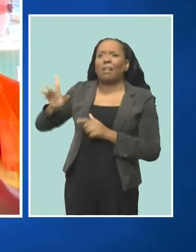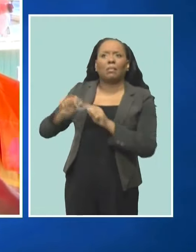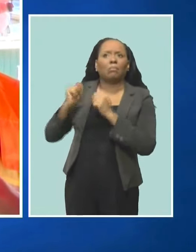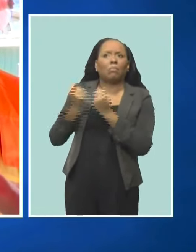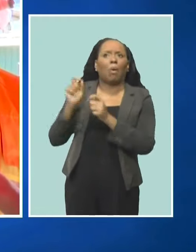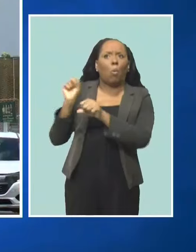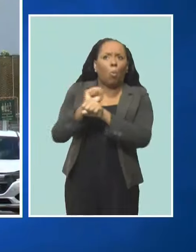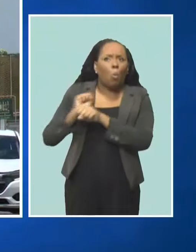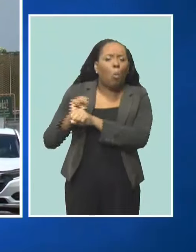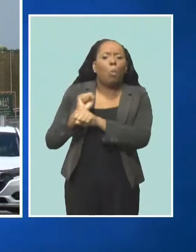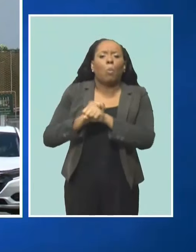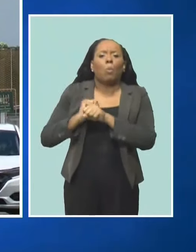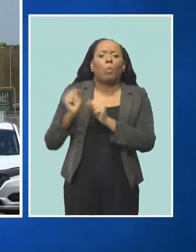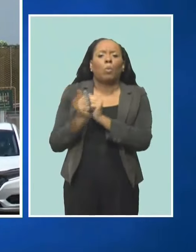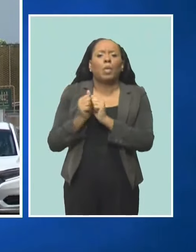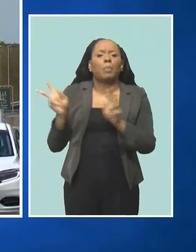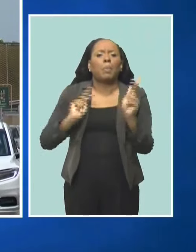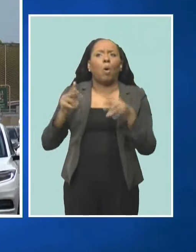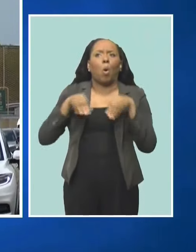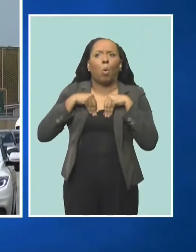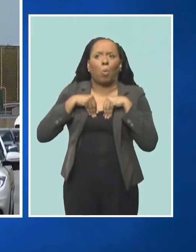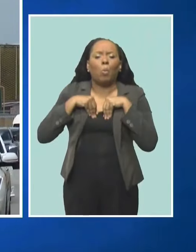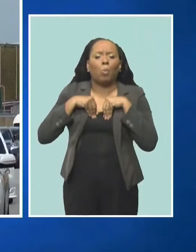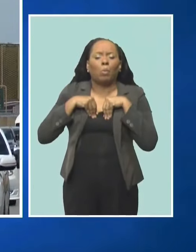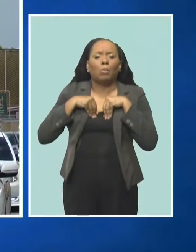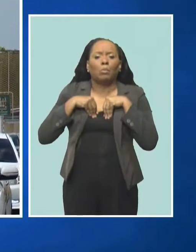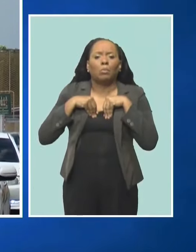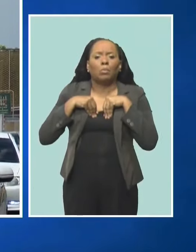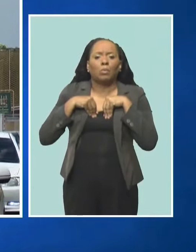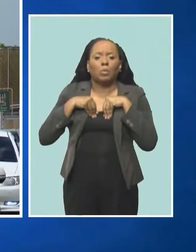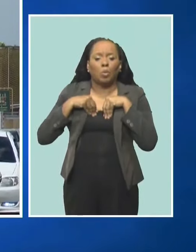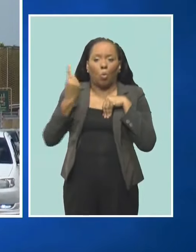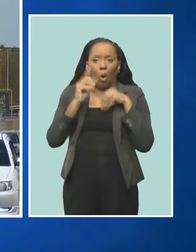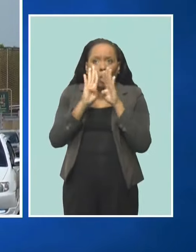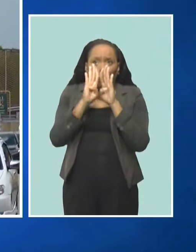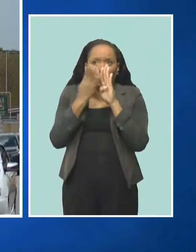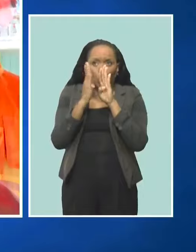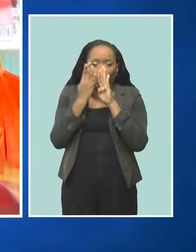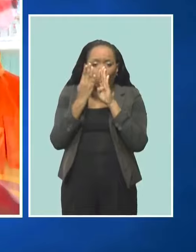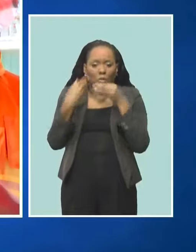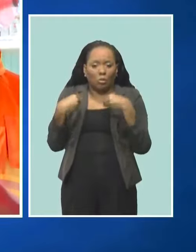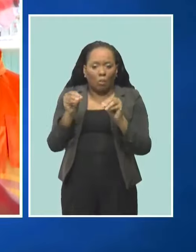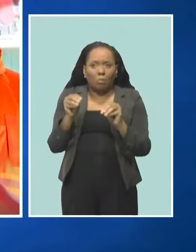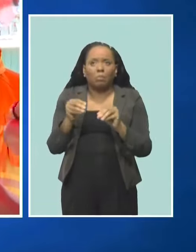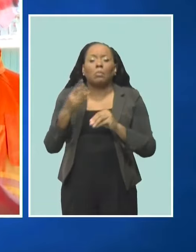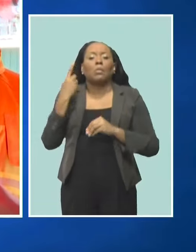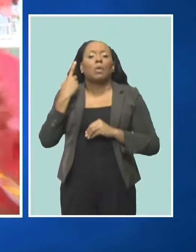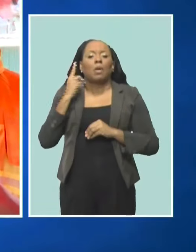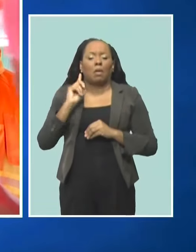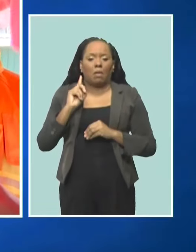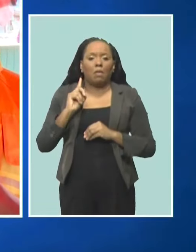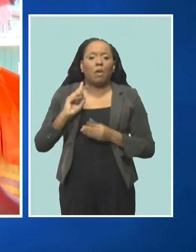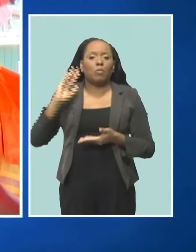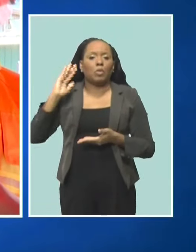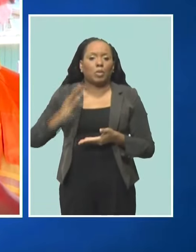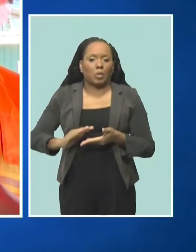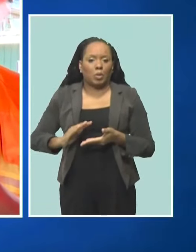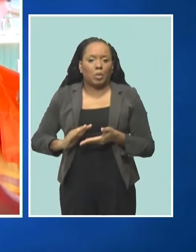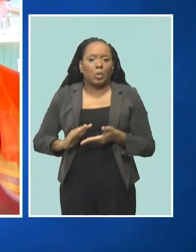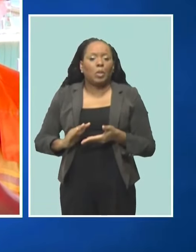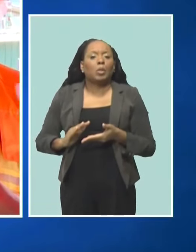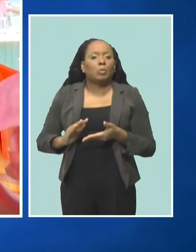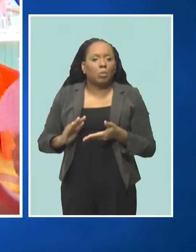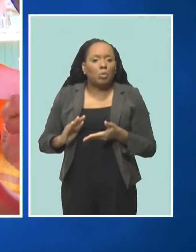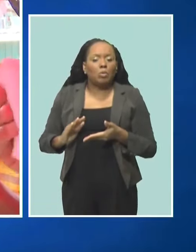in particular with owners of one-door shops to implement mitigating strategies. Like early warning systems, fire alarm